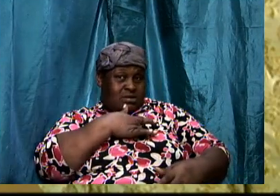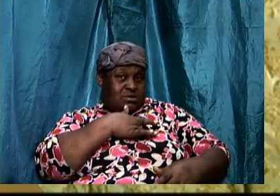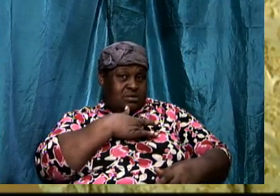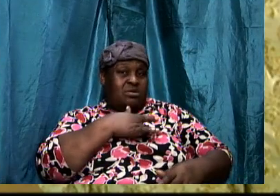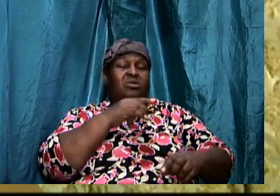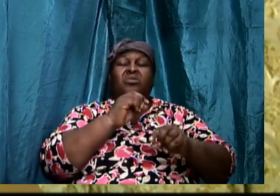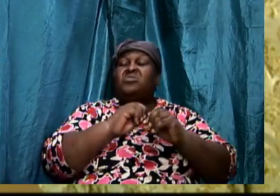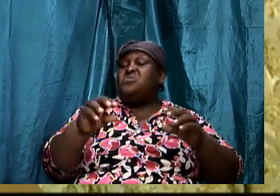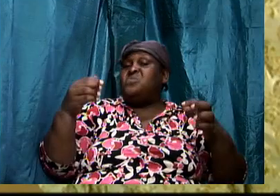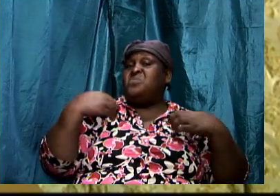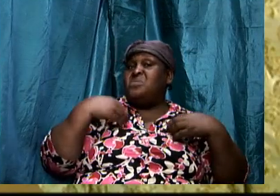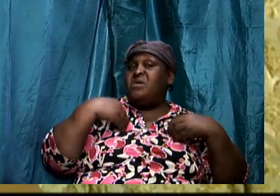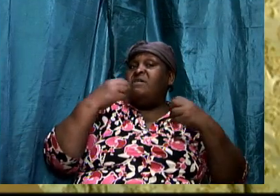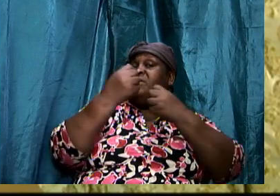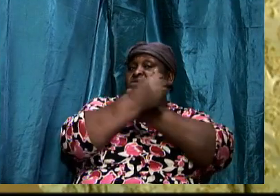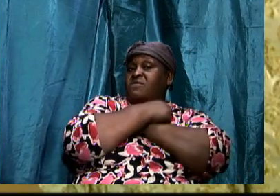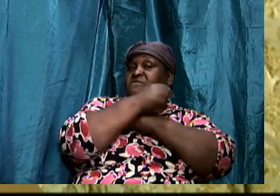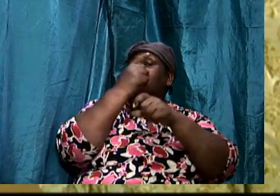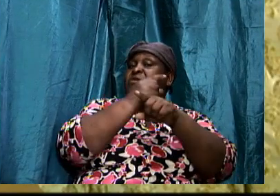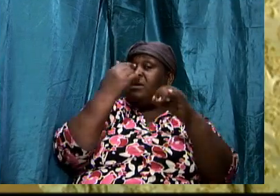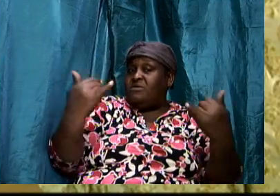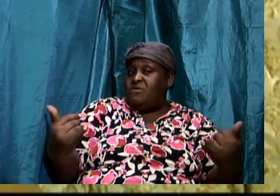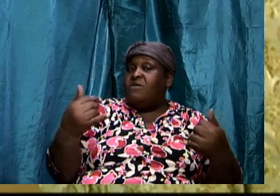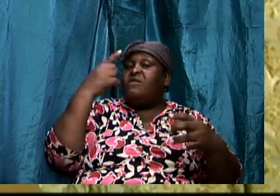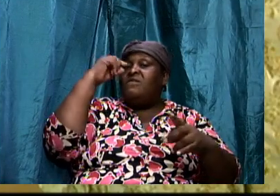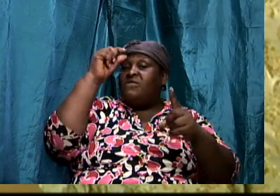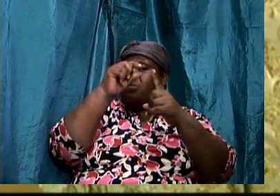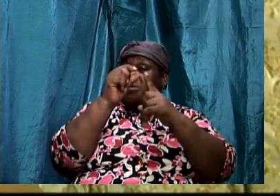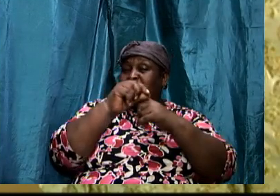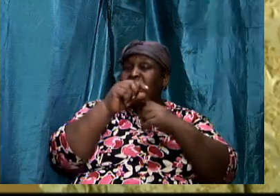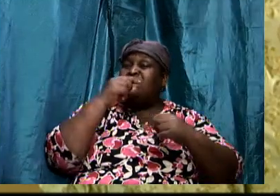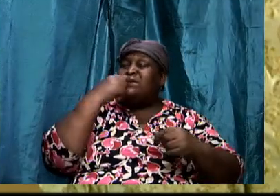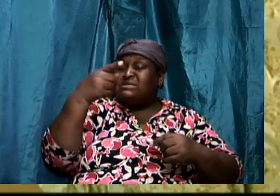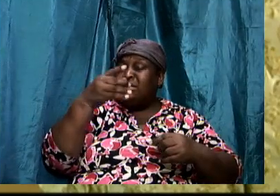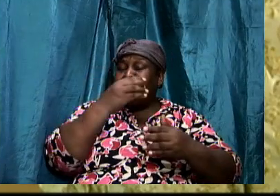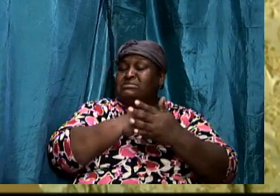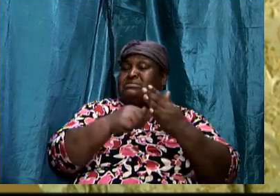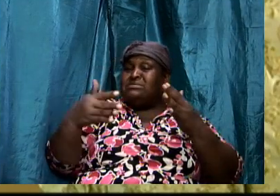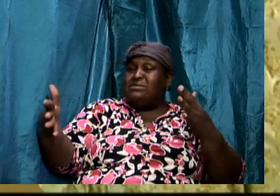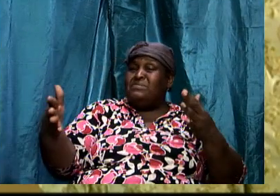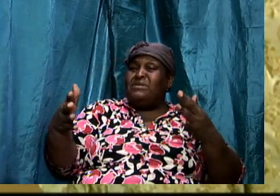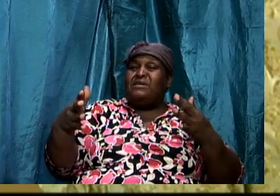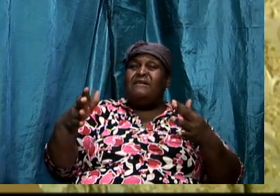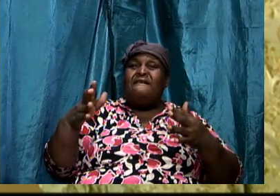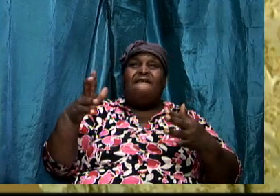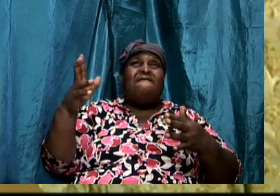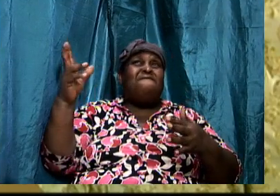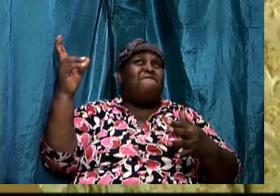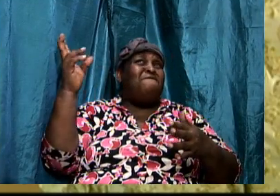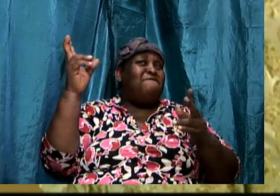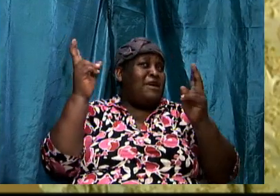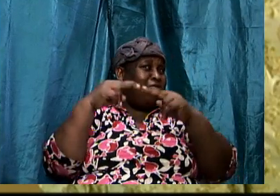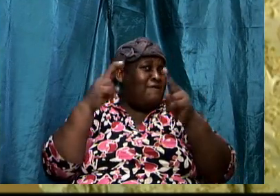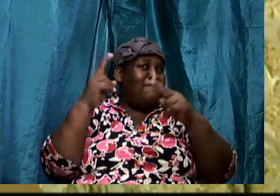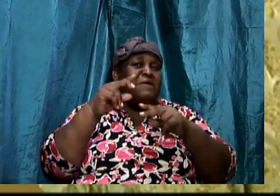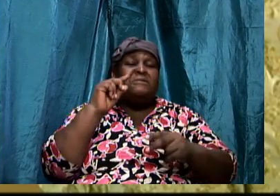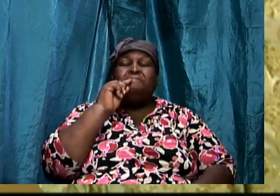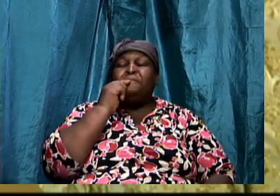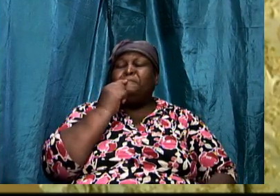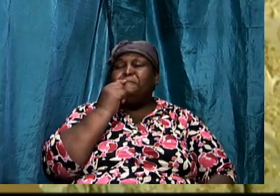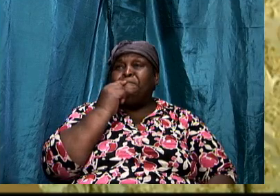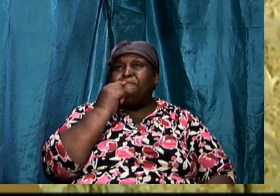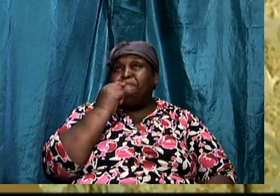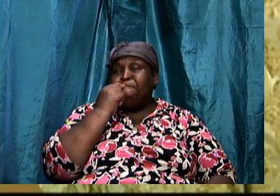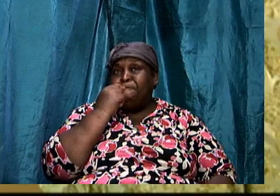now for the Word, it is saying something that is very serious. And we better develop